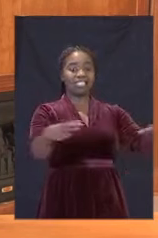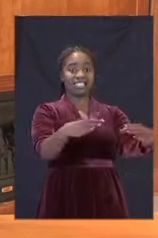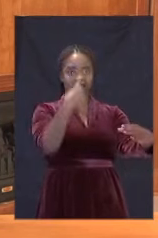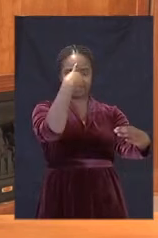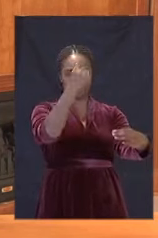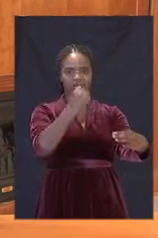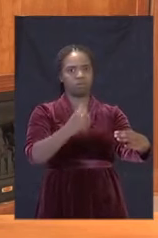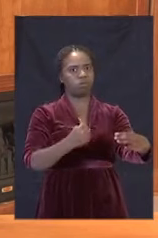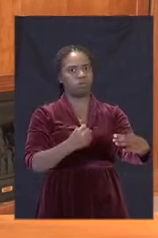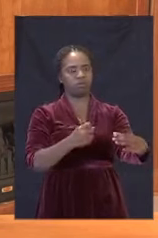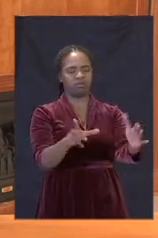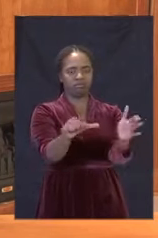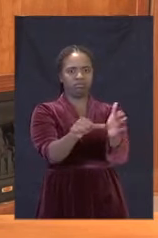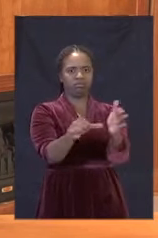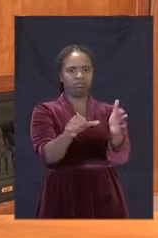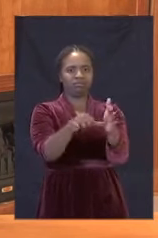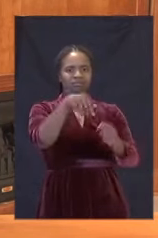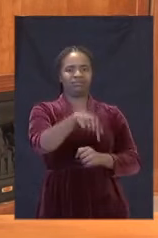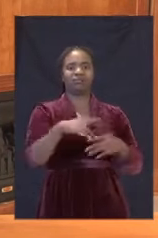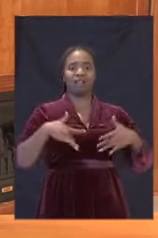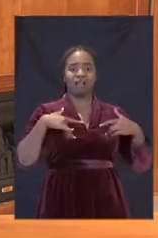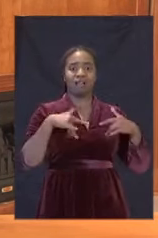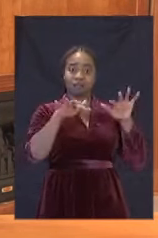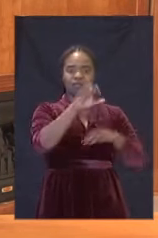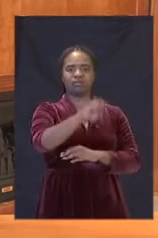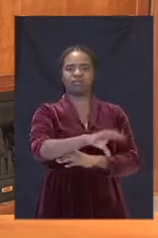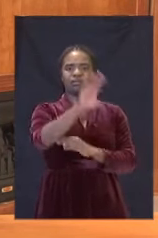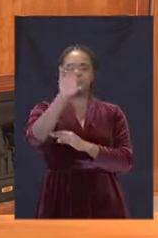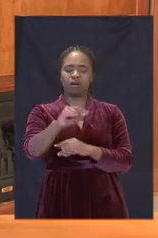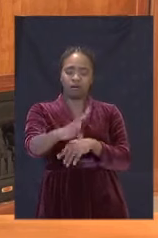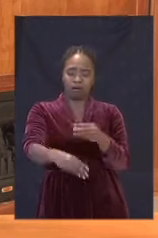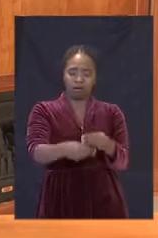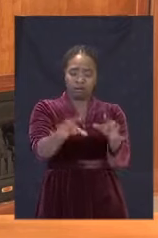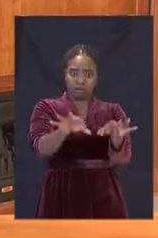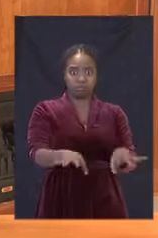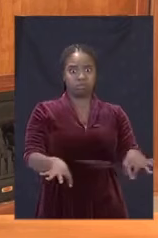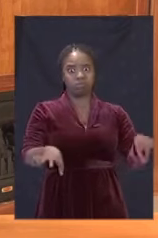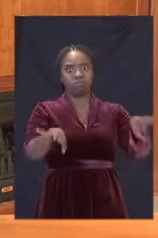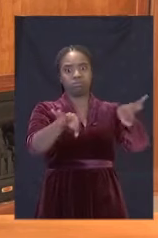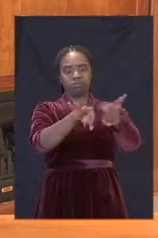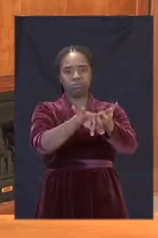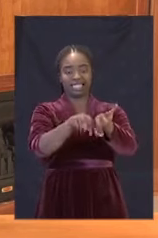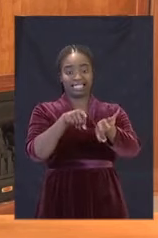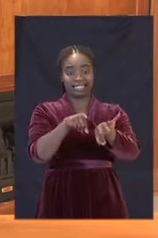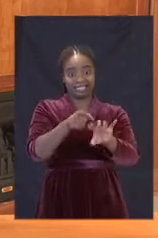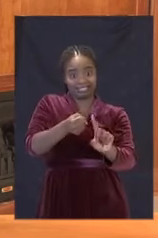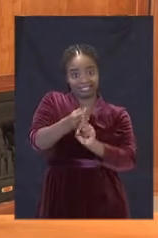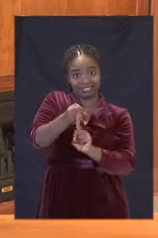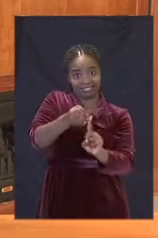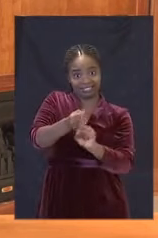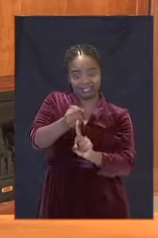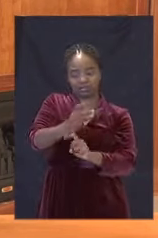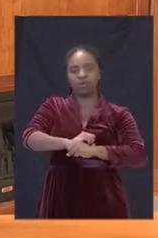part of South African life and has made a great contribution in the fight against the coronavirus.